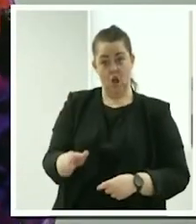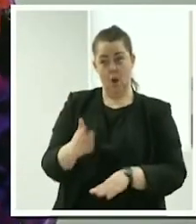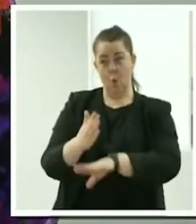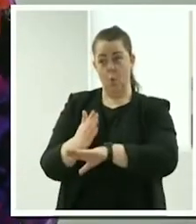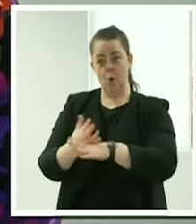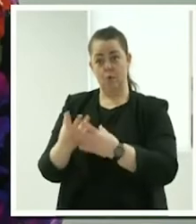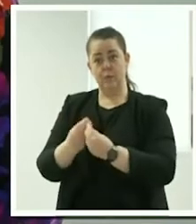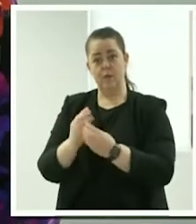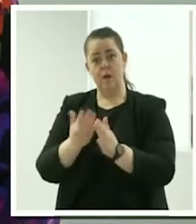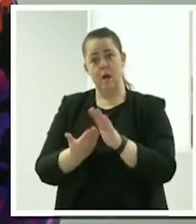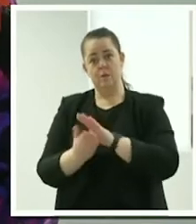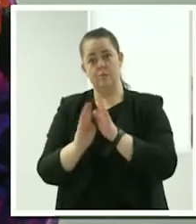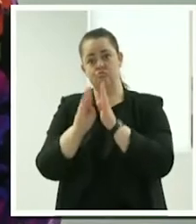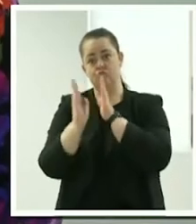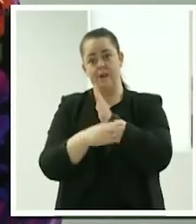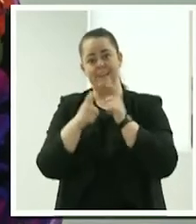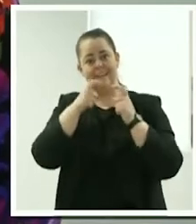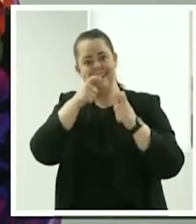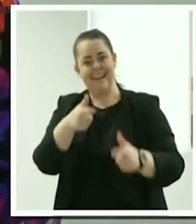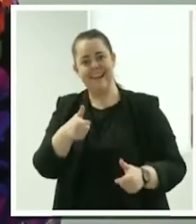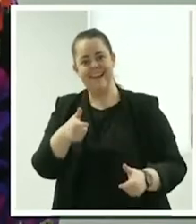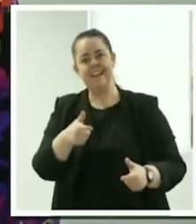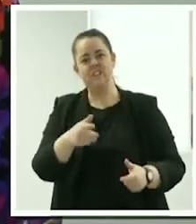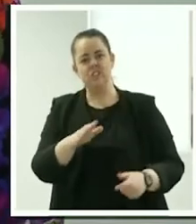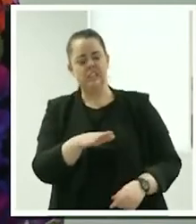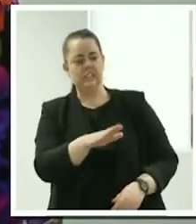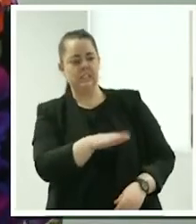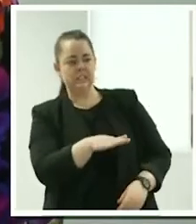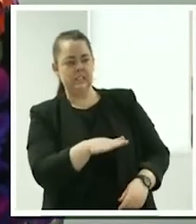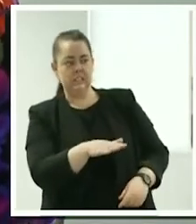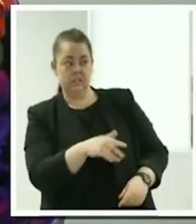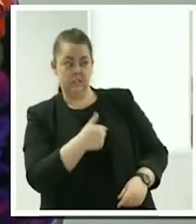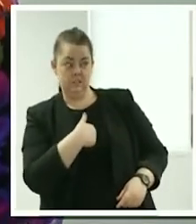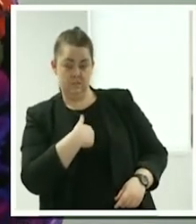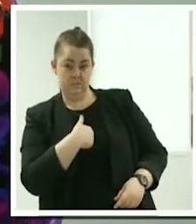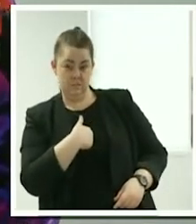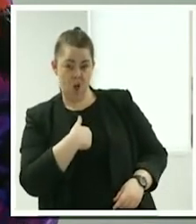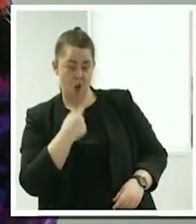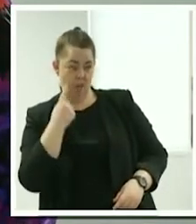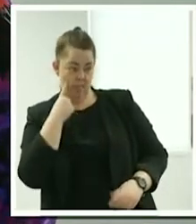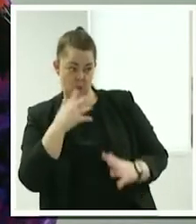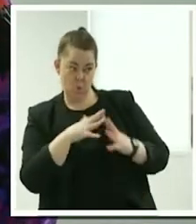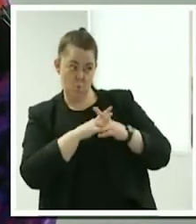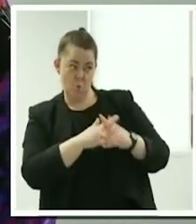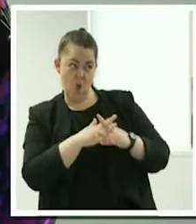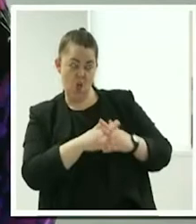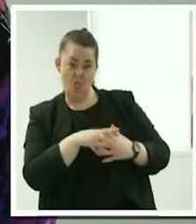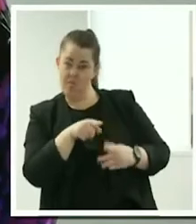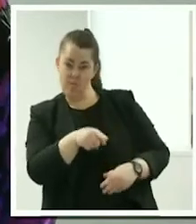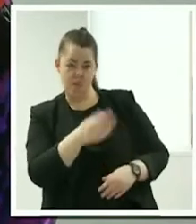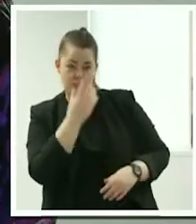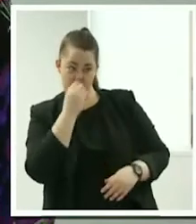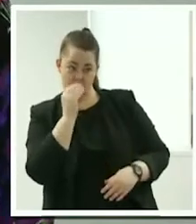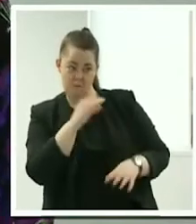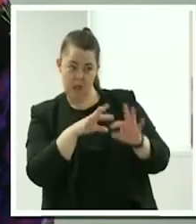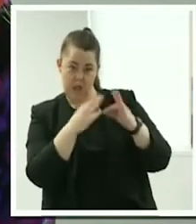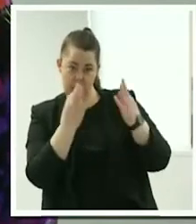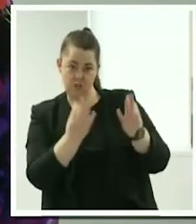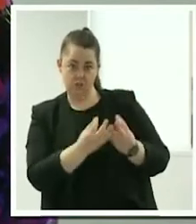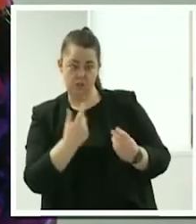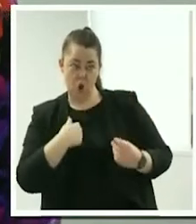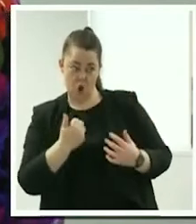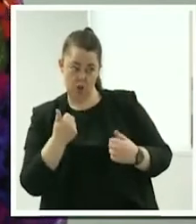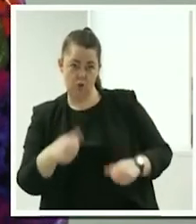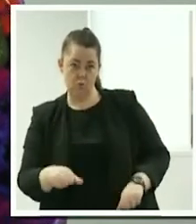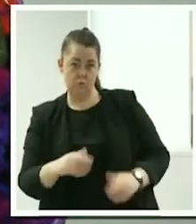care who suggested Mabel. She said, had this been available for my mum, I would have definitely have used it. How about you try it, Jo? I think